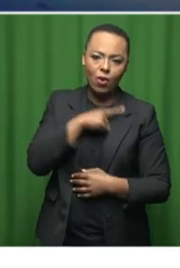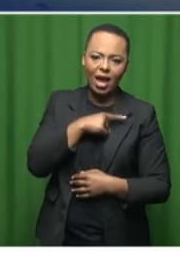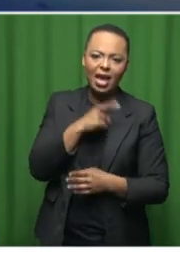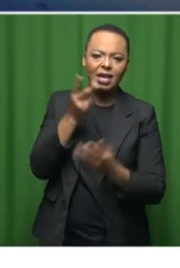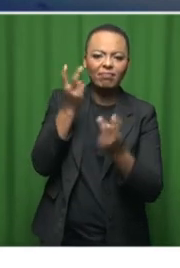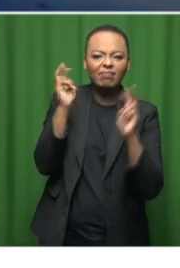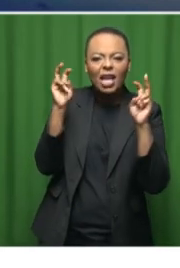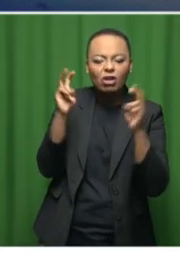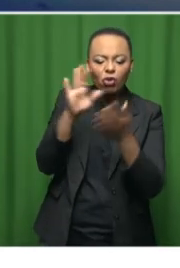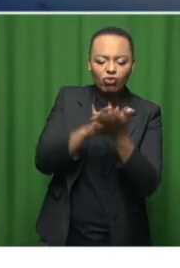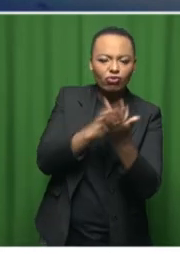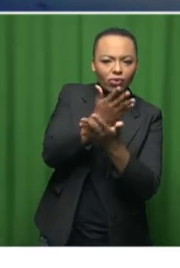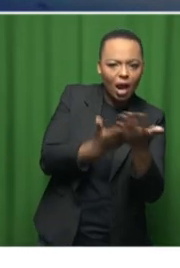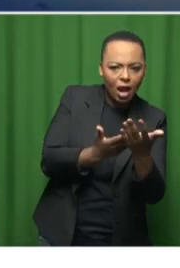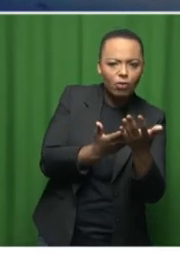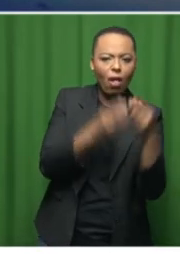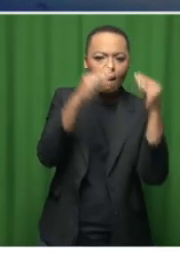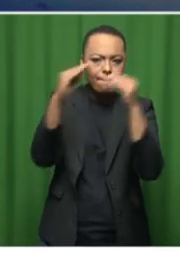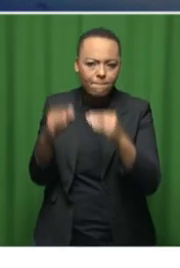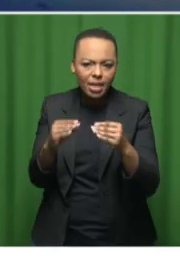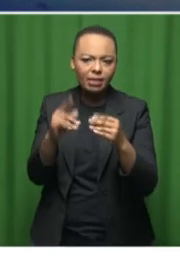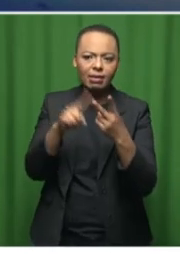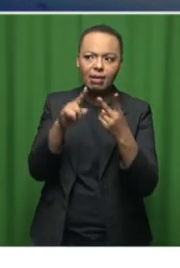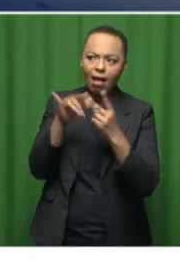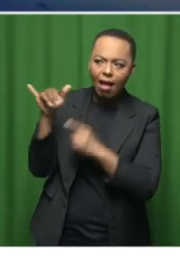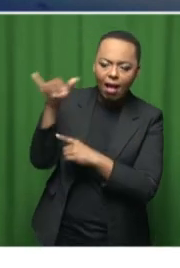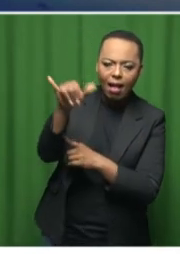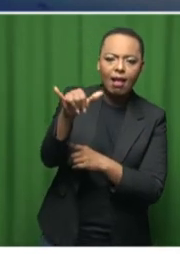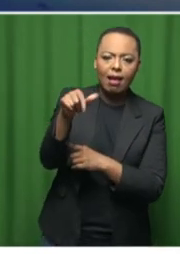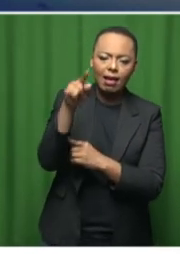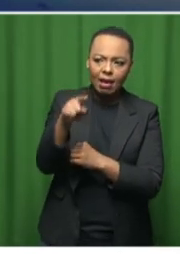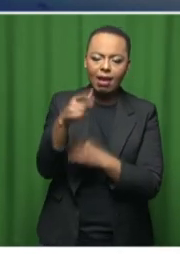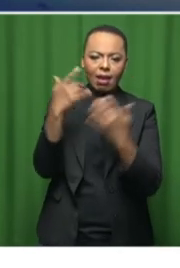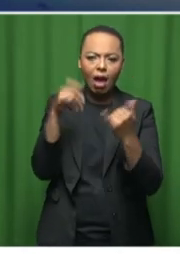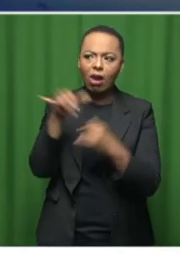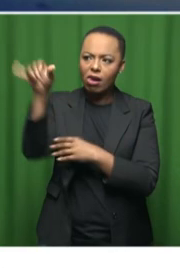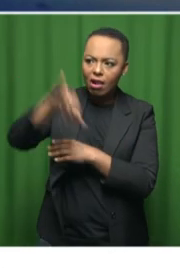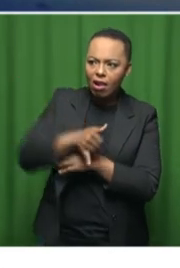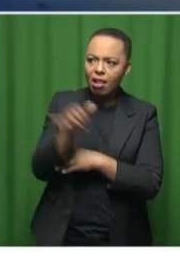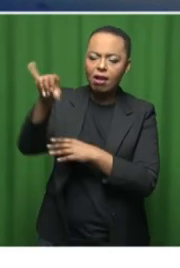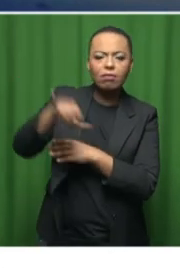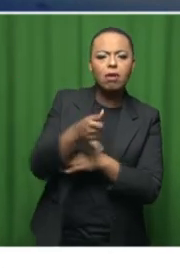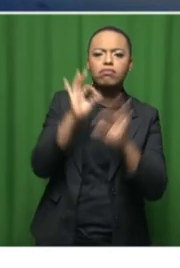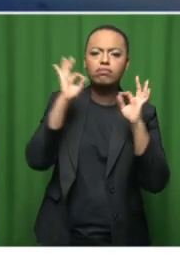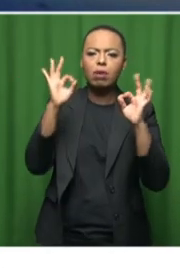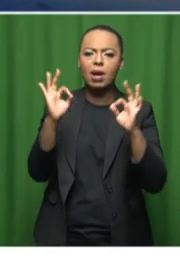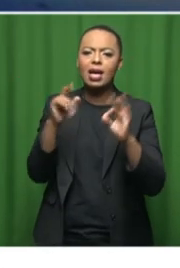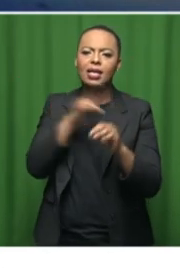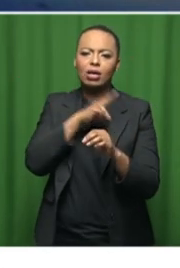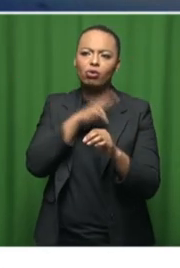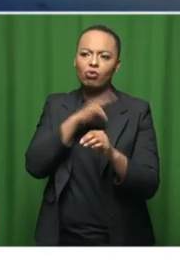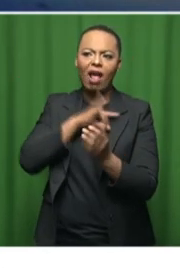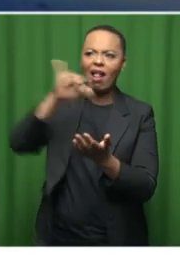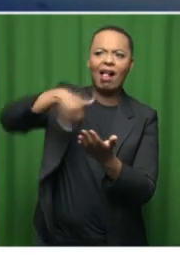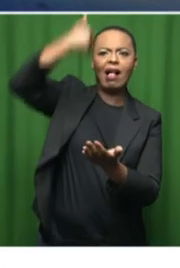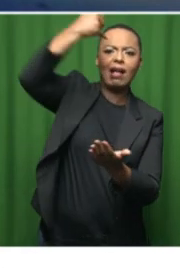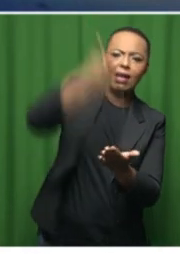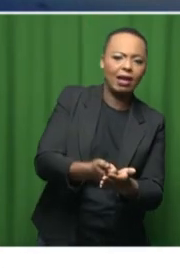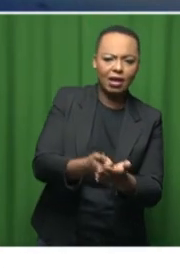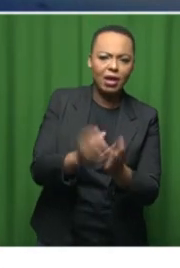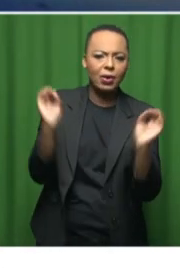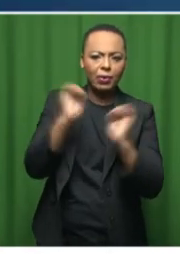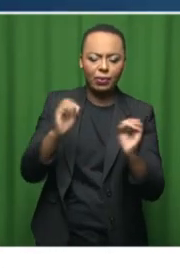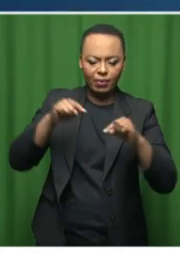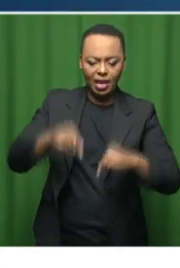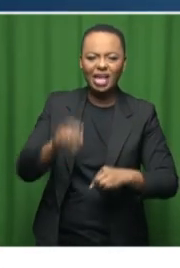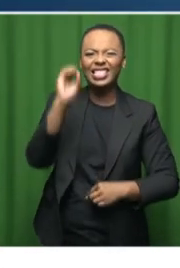scheduled or commercial aircrafts and airlines. We're doing exceptionally good, and that is why we have a zero air crash rating in South